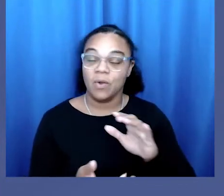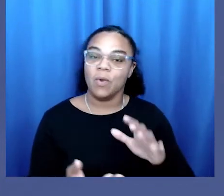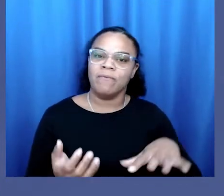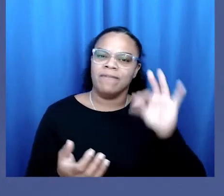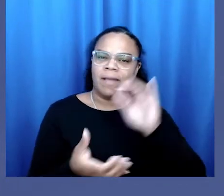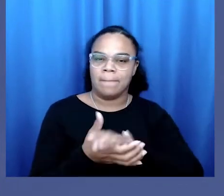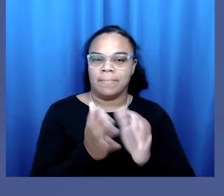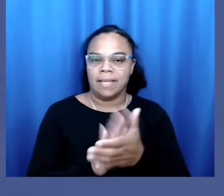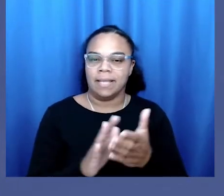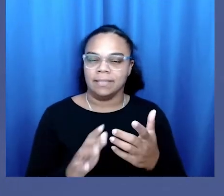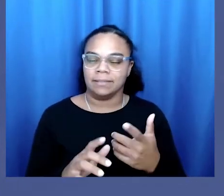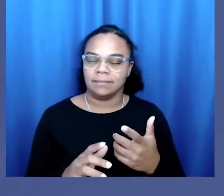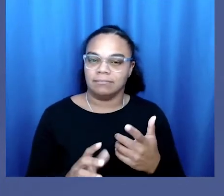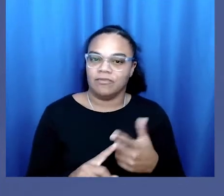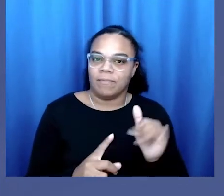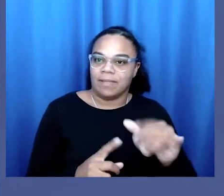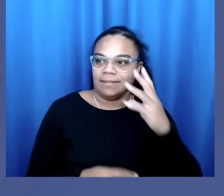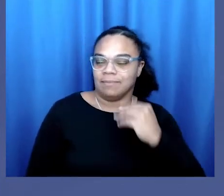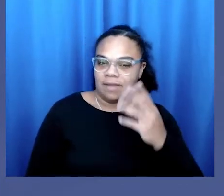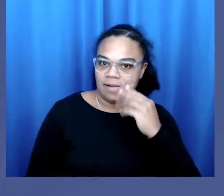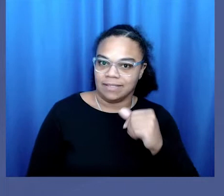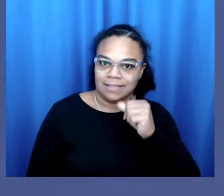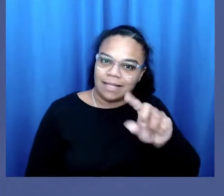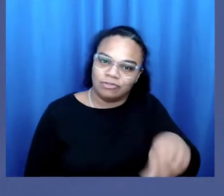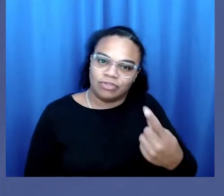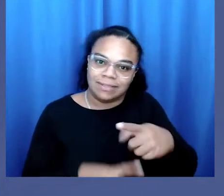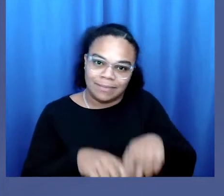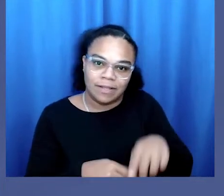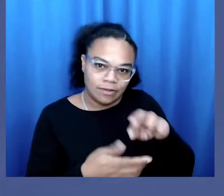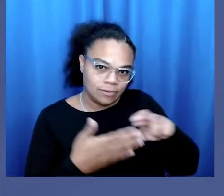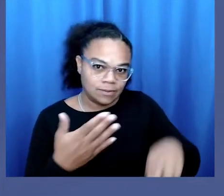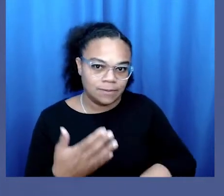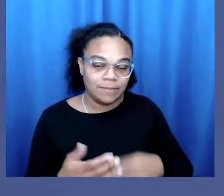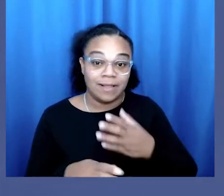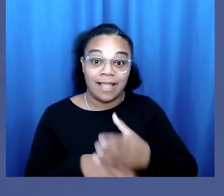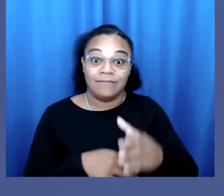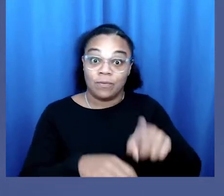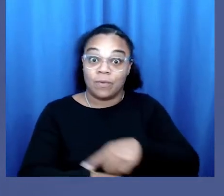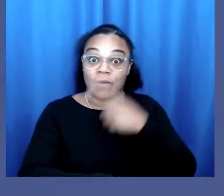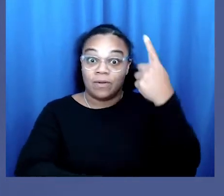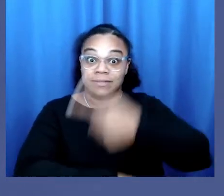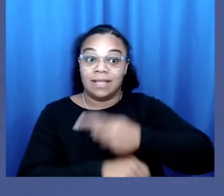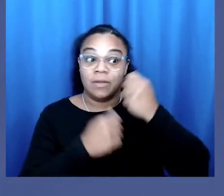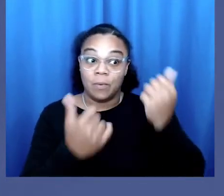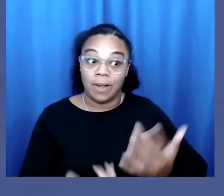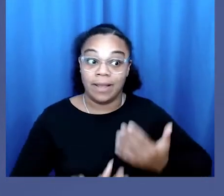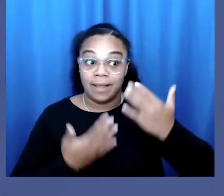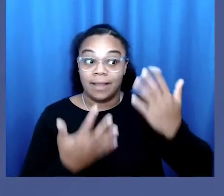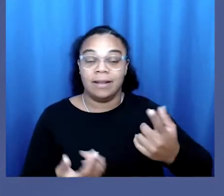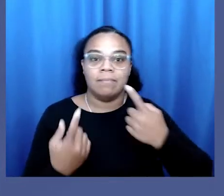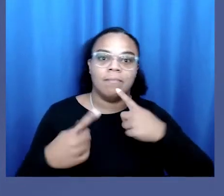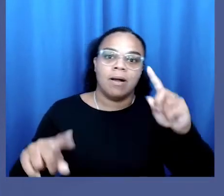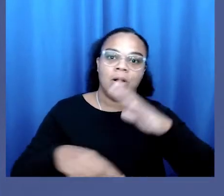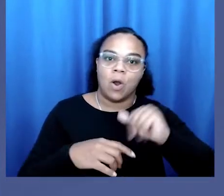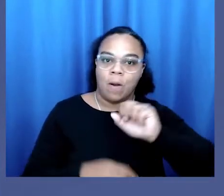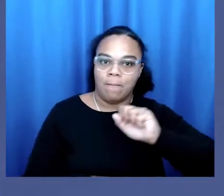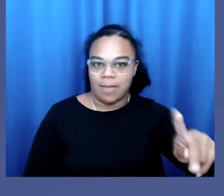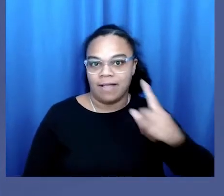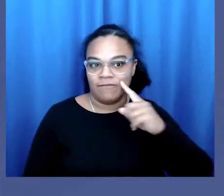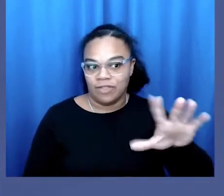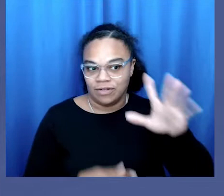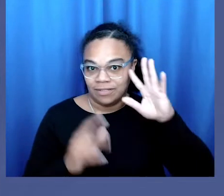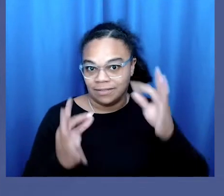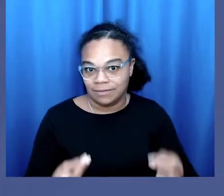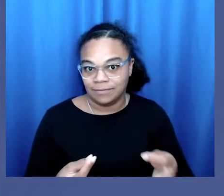found was in that, not in the outcome. After an excruciating long day of waiting, we were finally called back for the verdict.